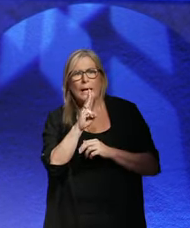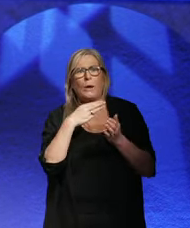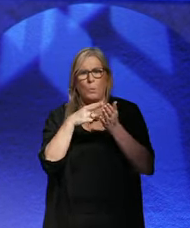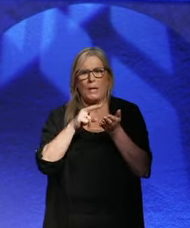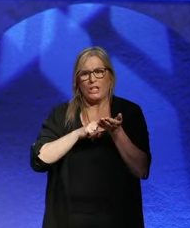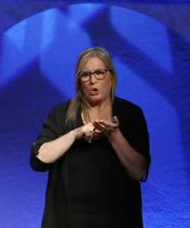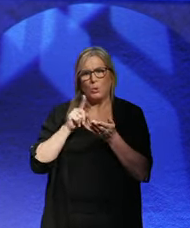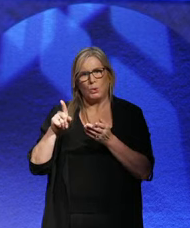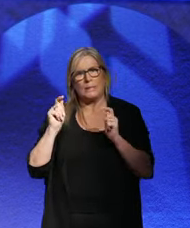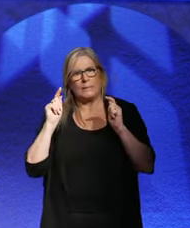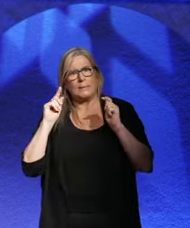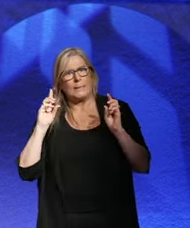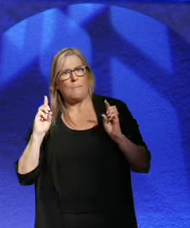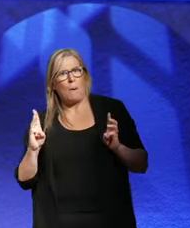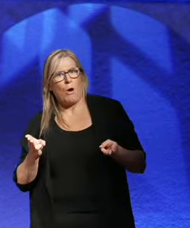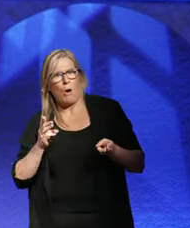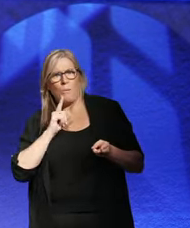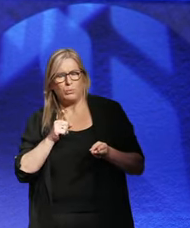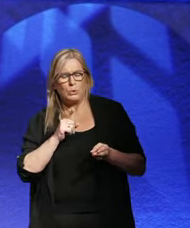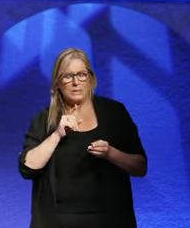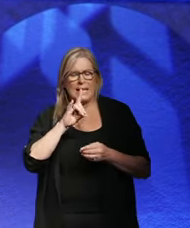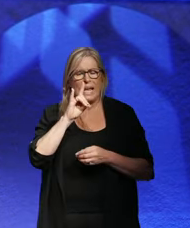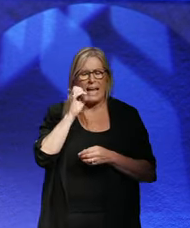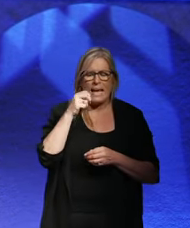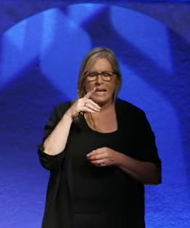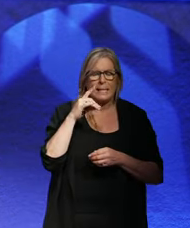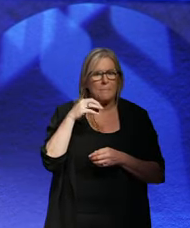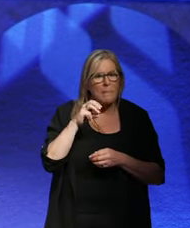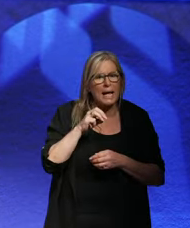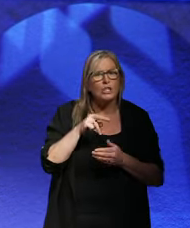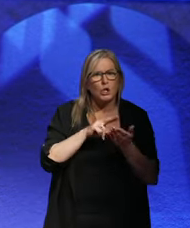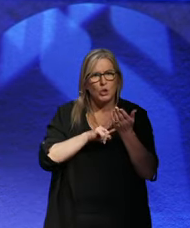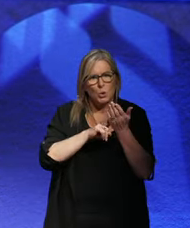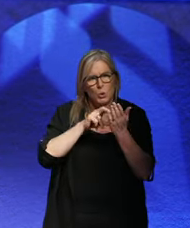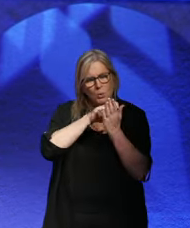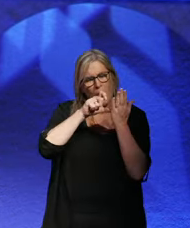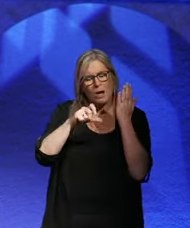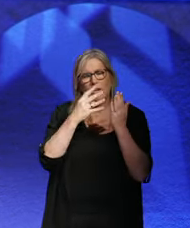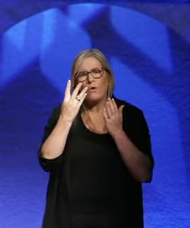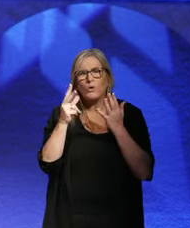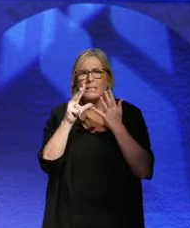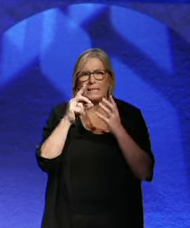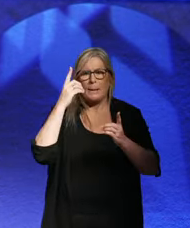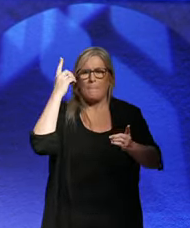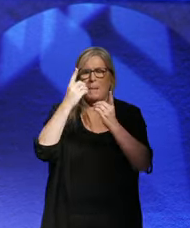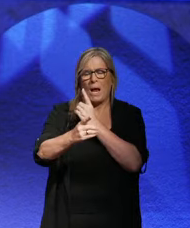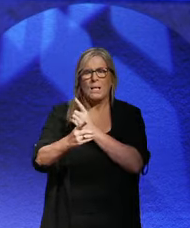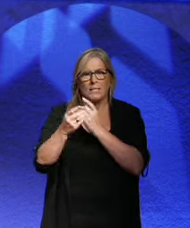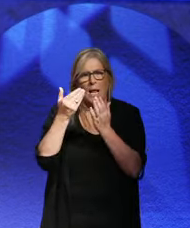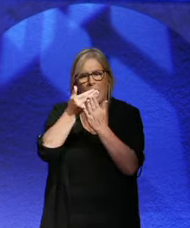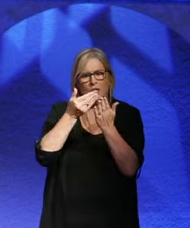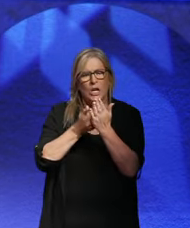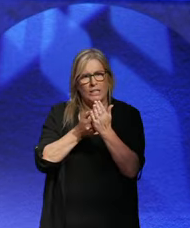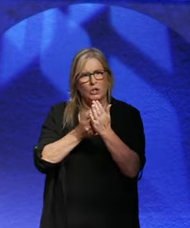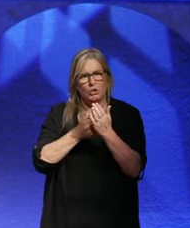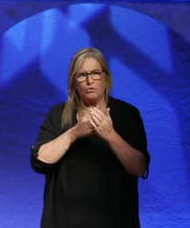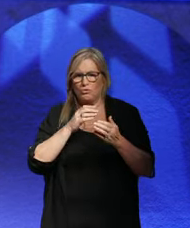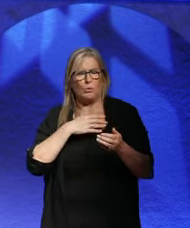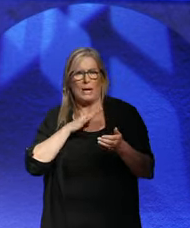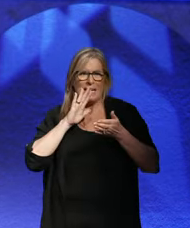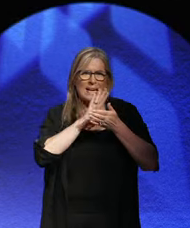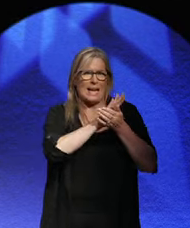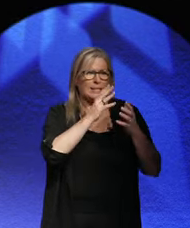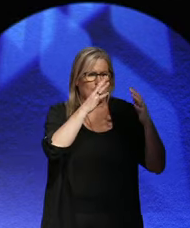whereas Hindenburg from 1930 onwards used Article 48 to pass legislation in defiance of the will of Parliament.